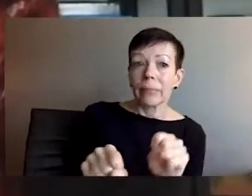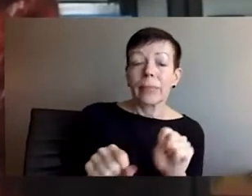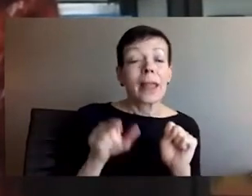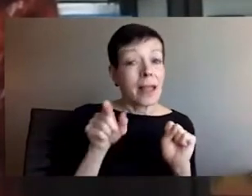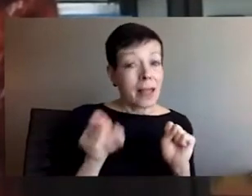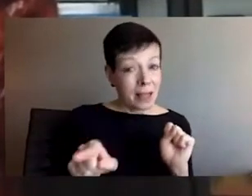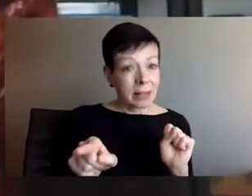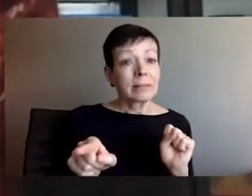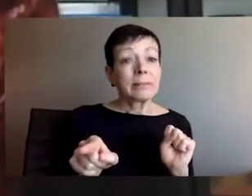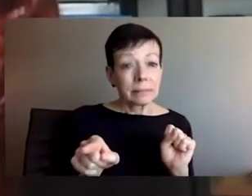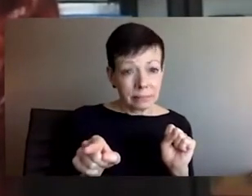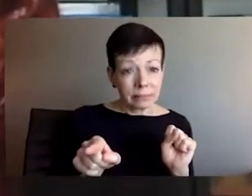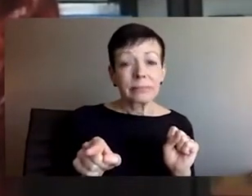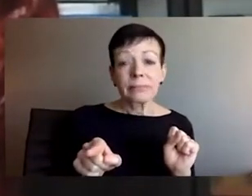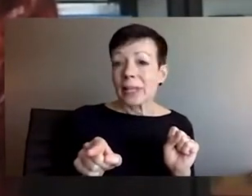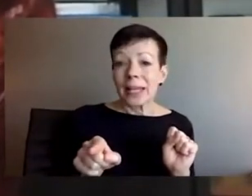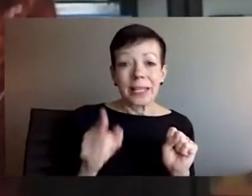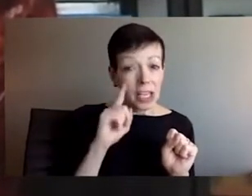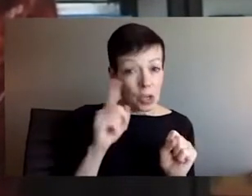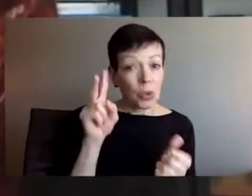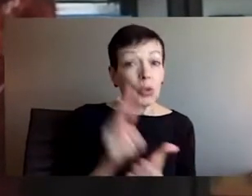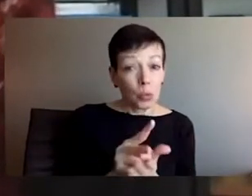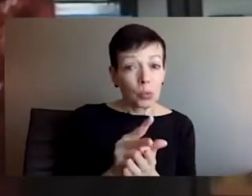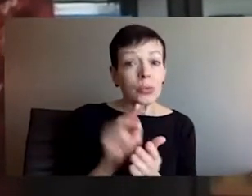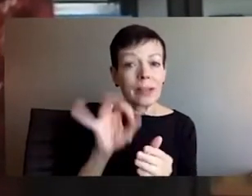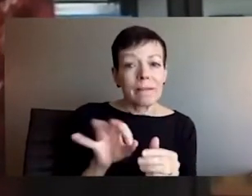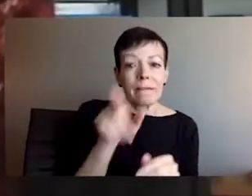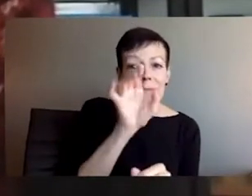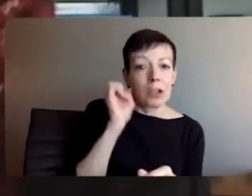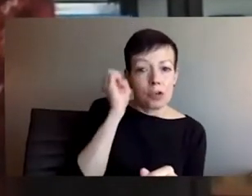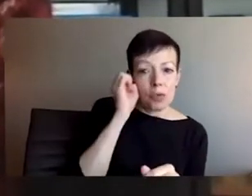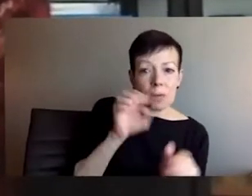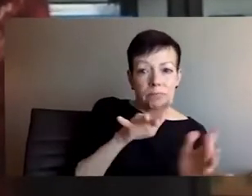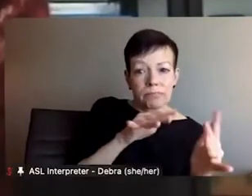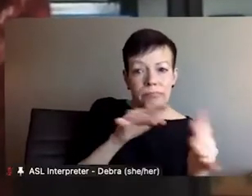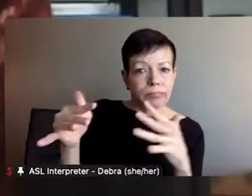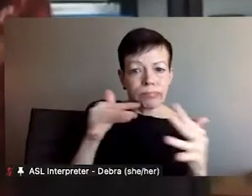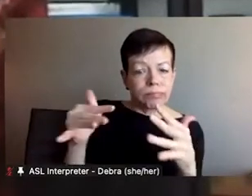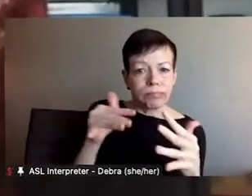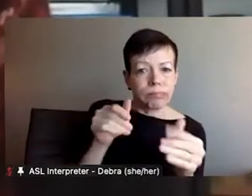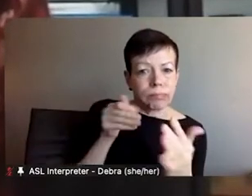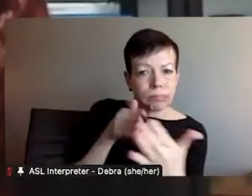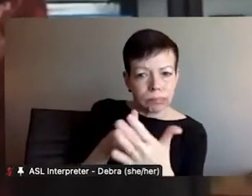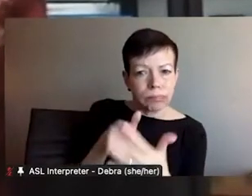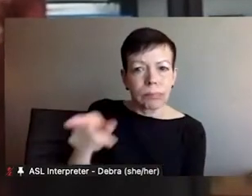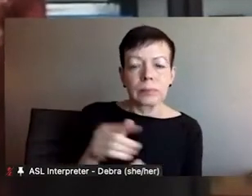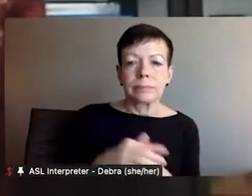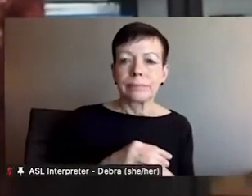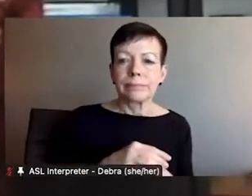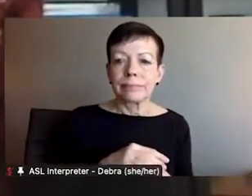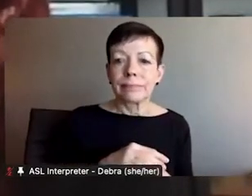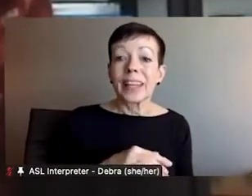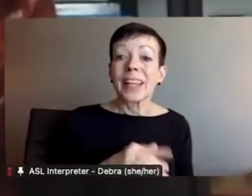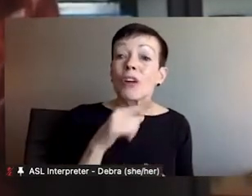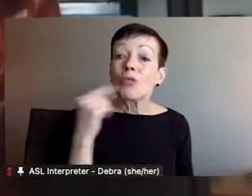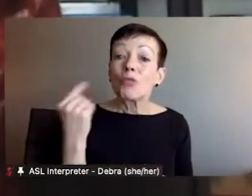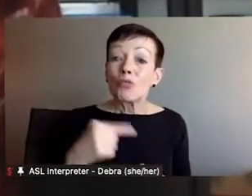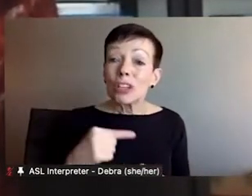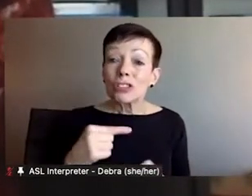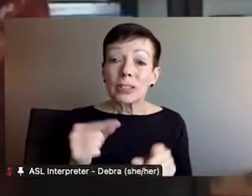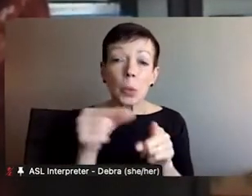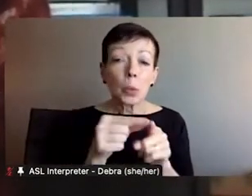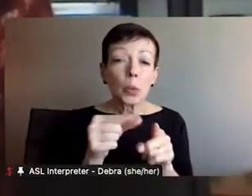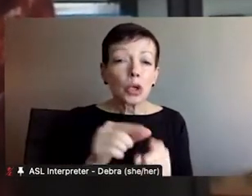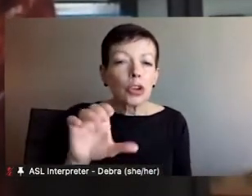Putin, in part, may be avoiding this word because there are implications for general mobilization if he declares